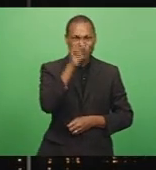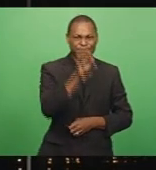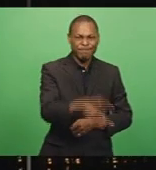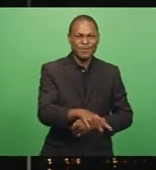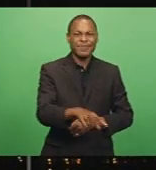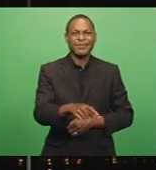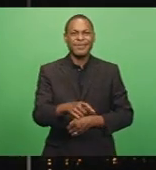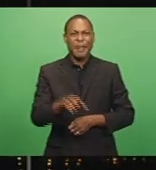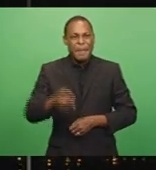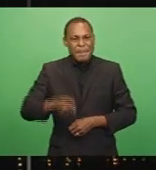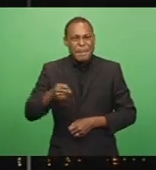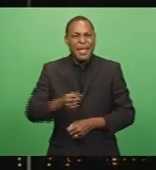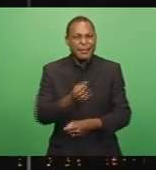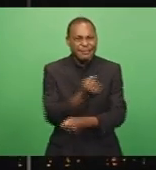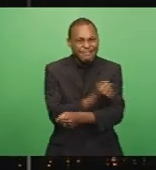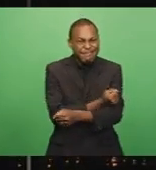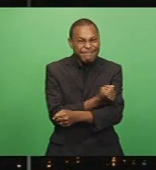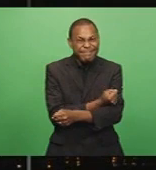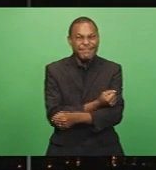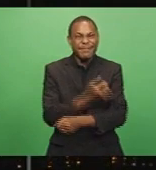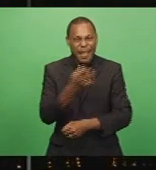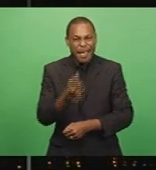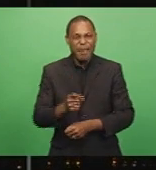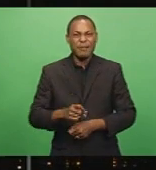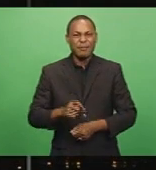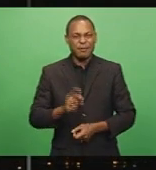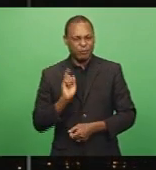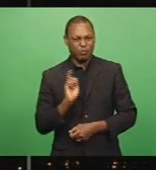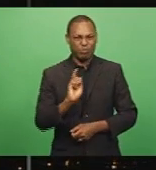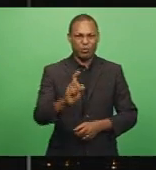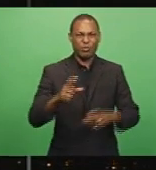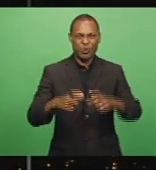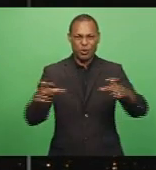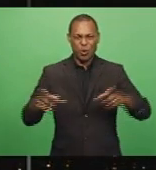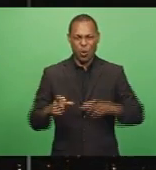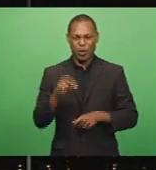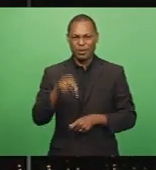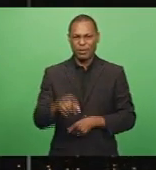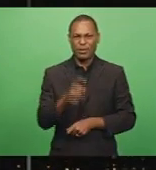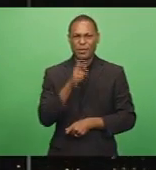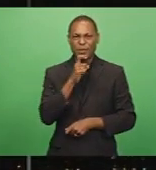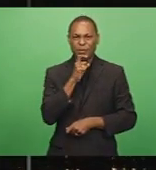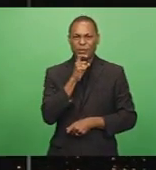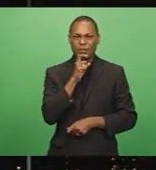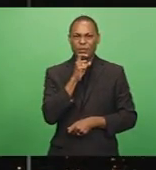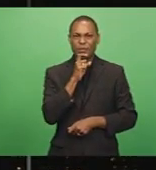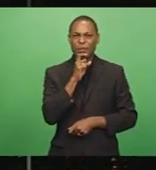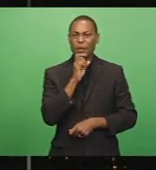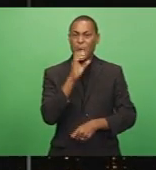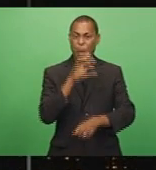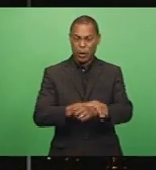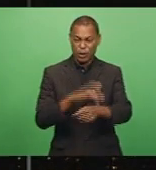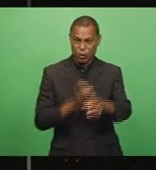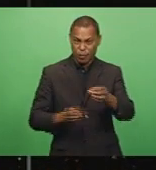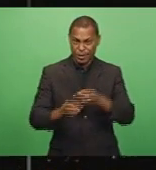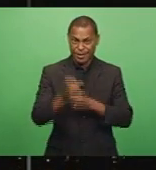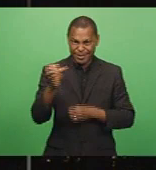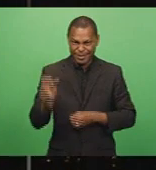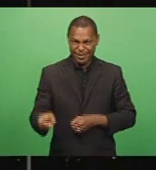methamphetamine in a vehicle appeared in the Suva Majid Straits Court this afternoon. Police Constable Rusiate